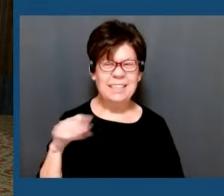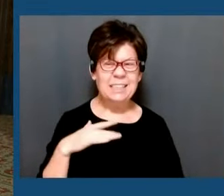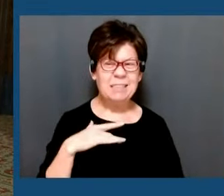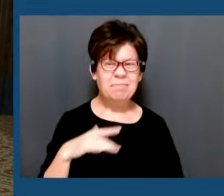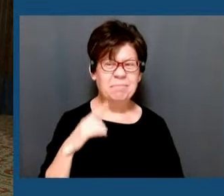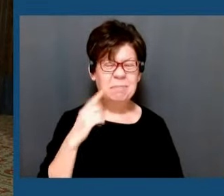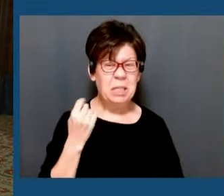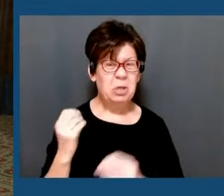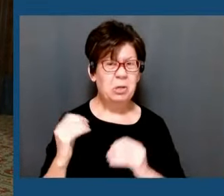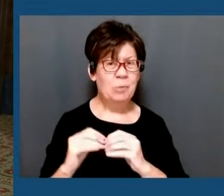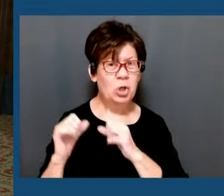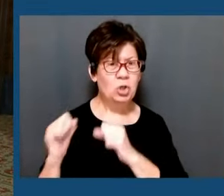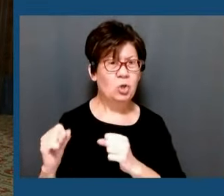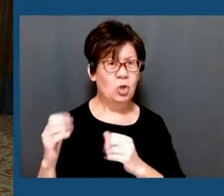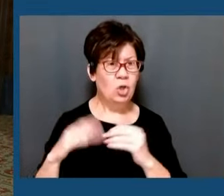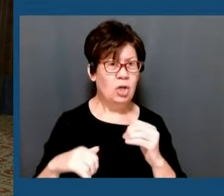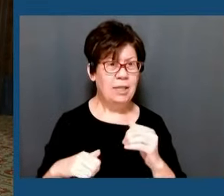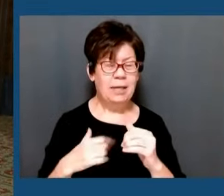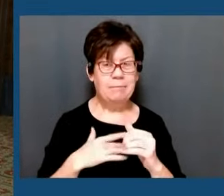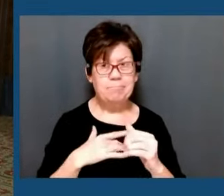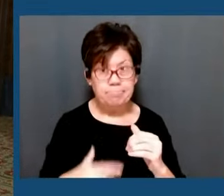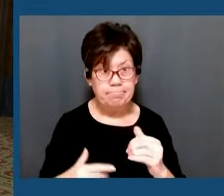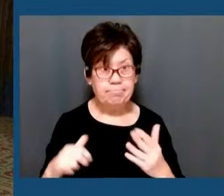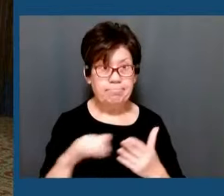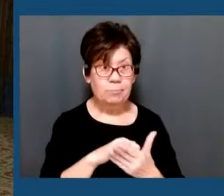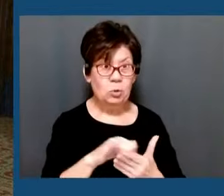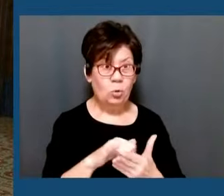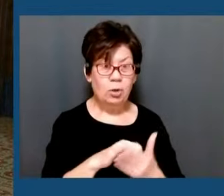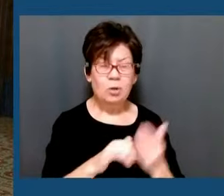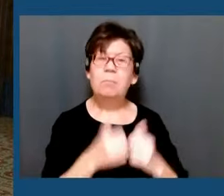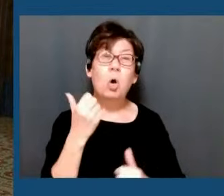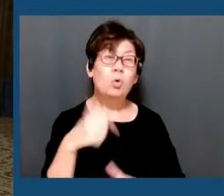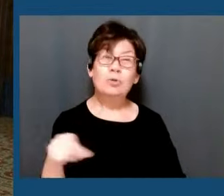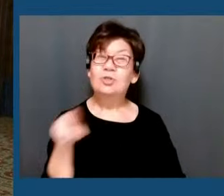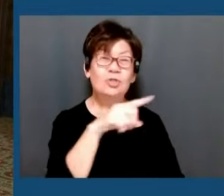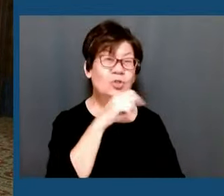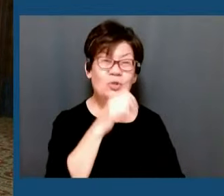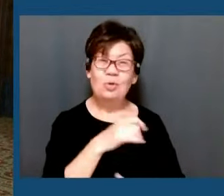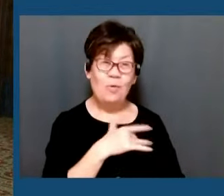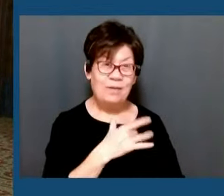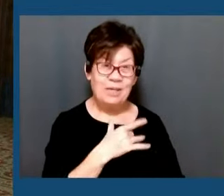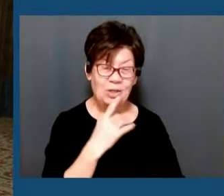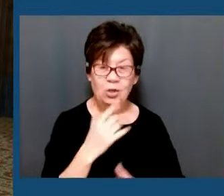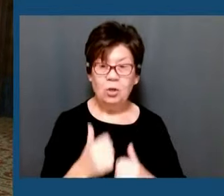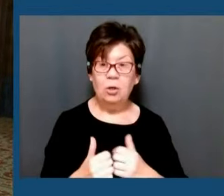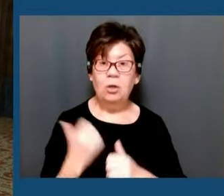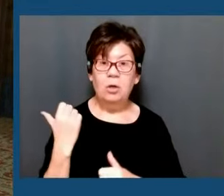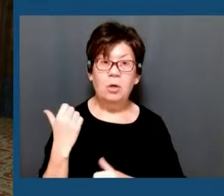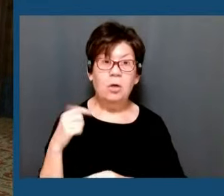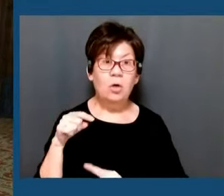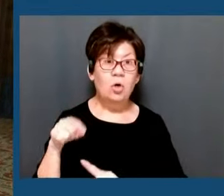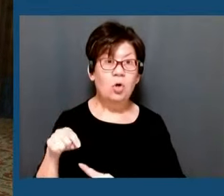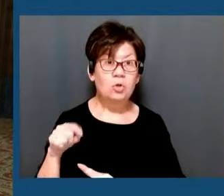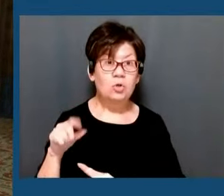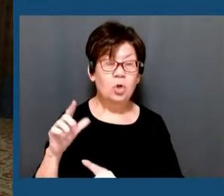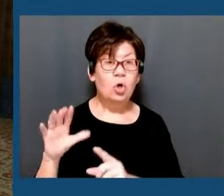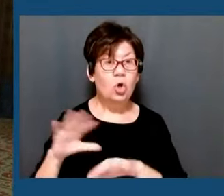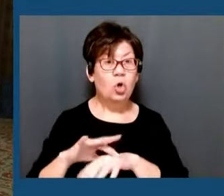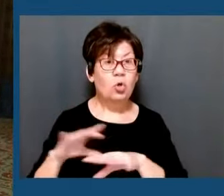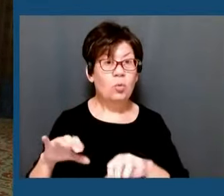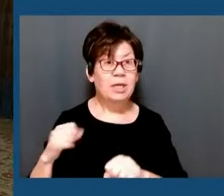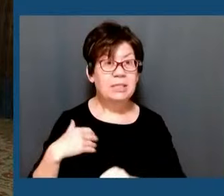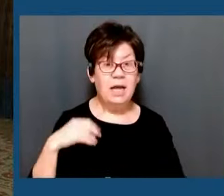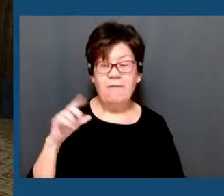or occur and actually are not felt. That is because earthquakes happen on a logarithmic scale, which means